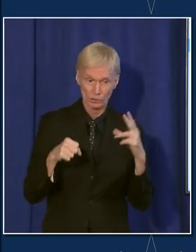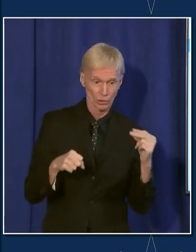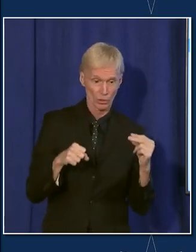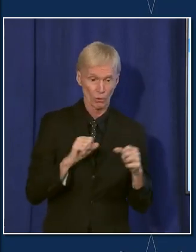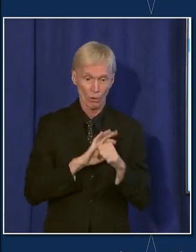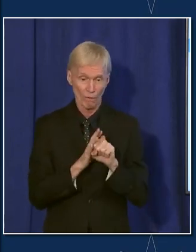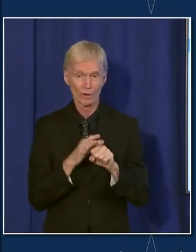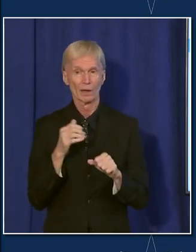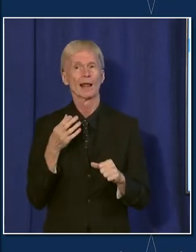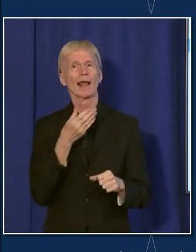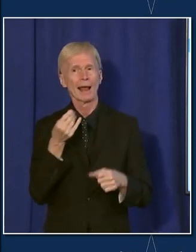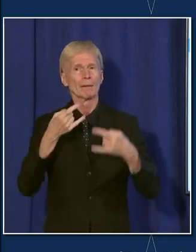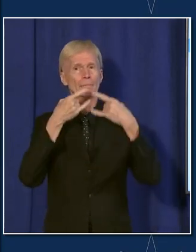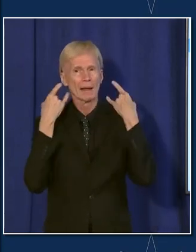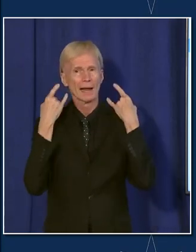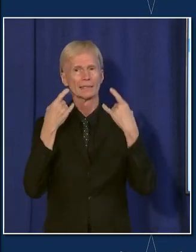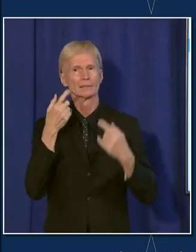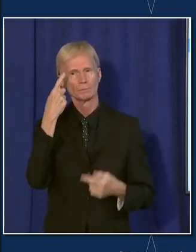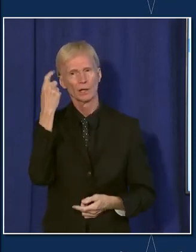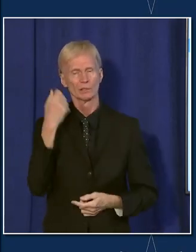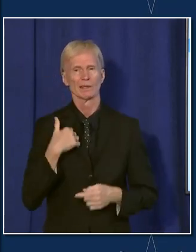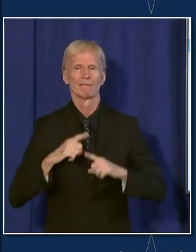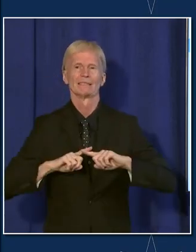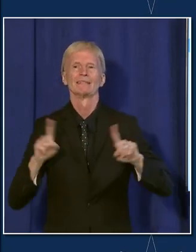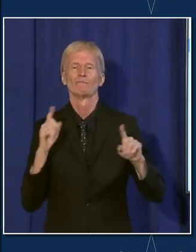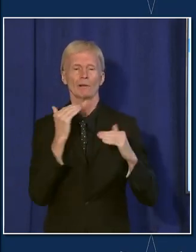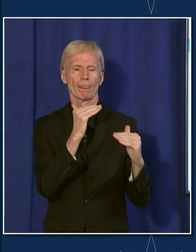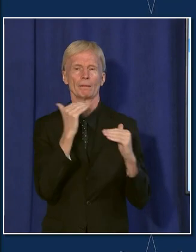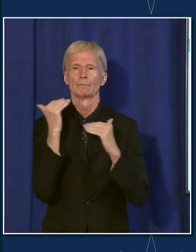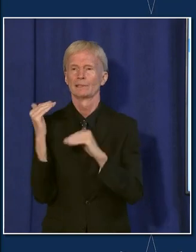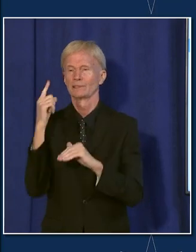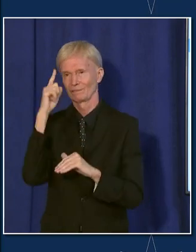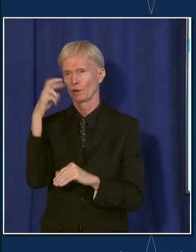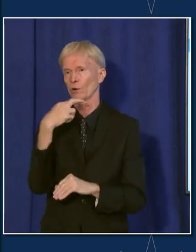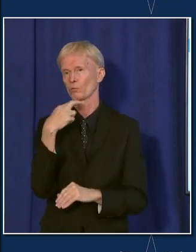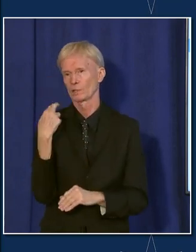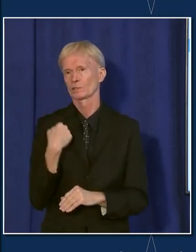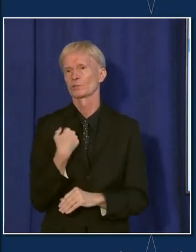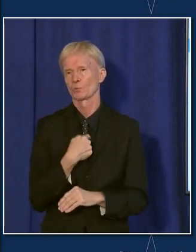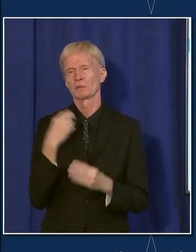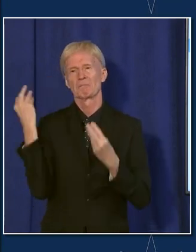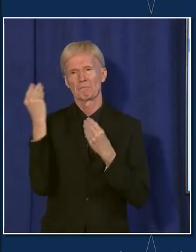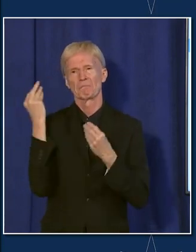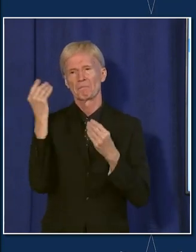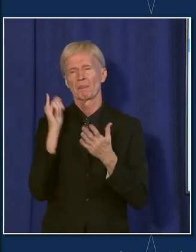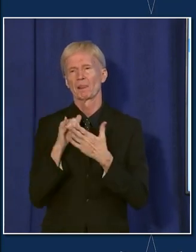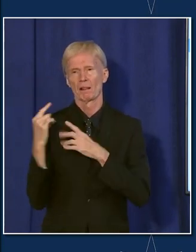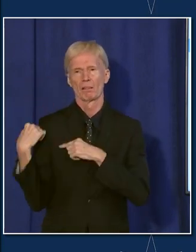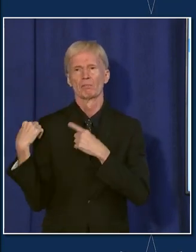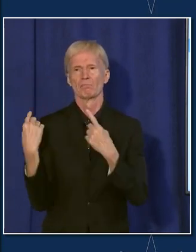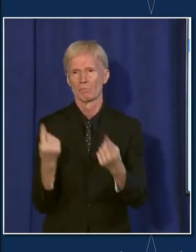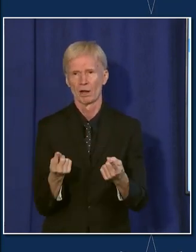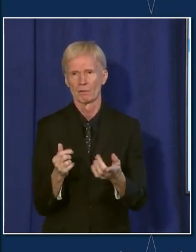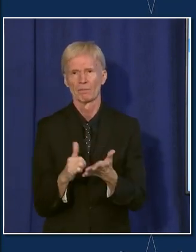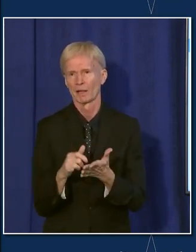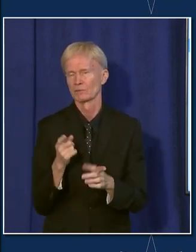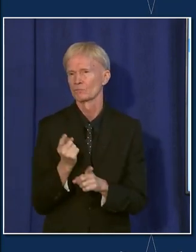are different thresholds of risk. So this is something we've been thinking about for some time, and I think it's the right approach.